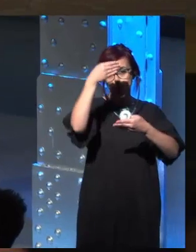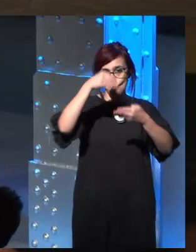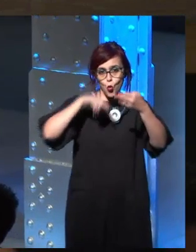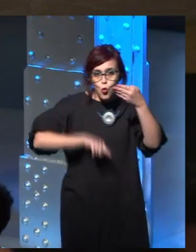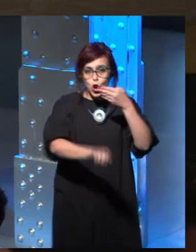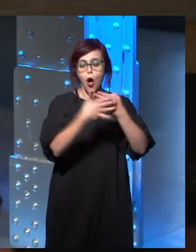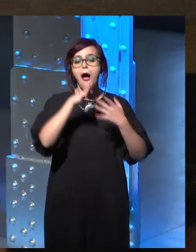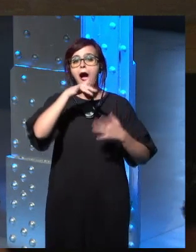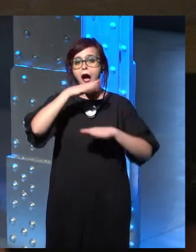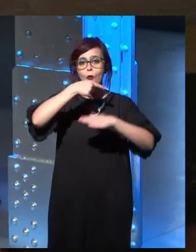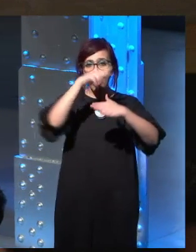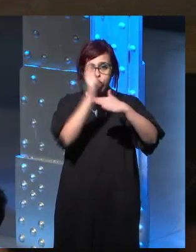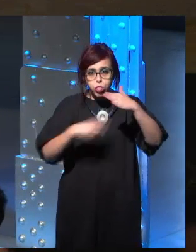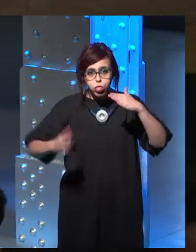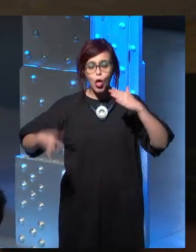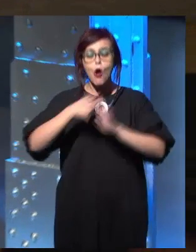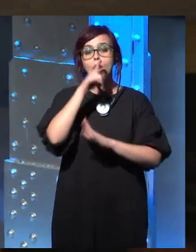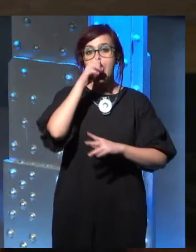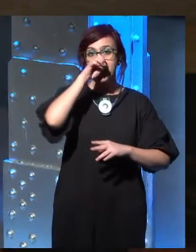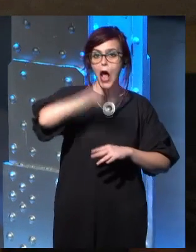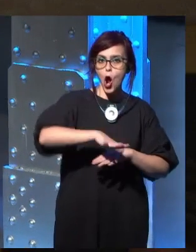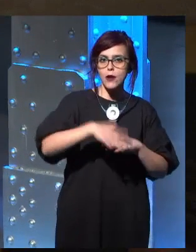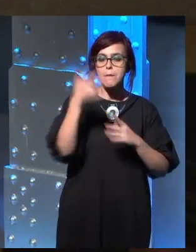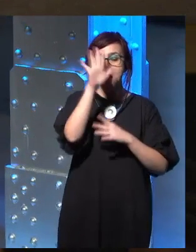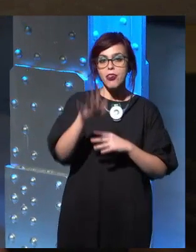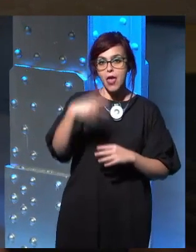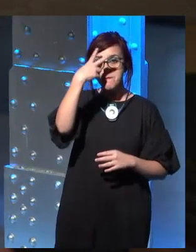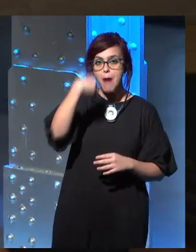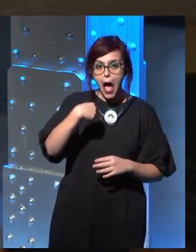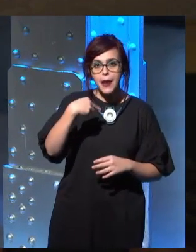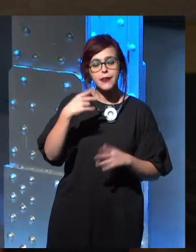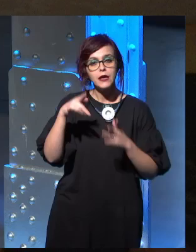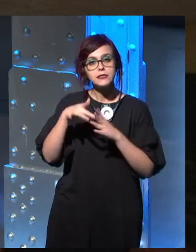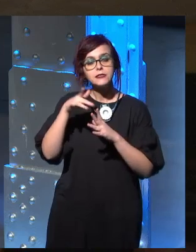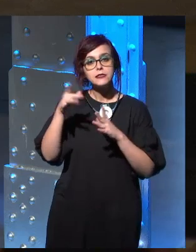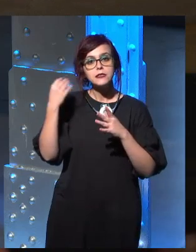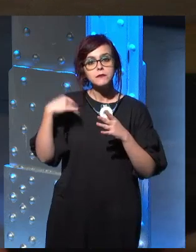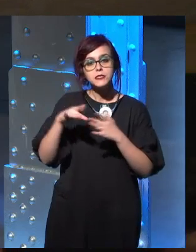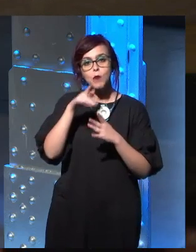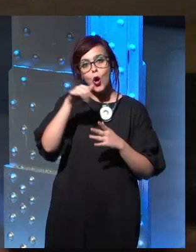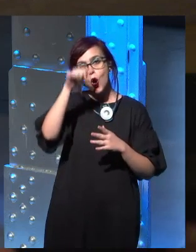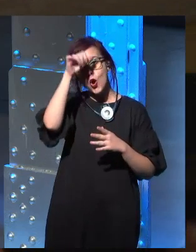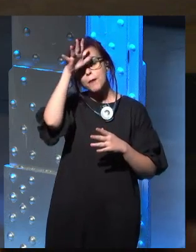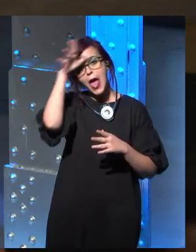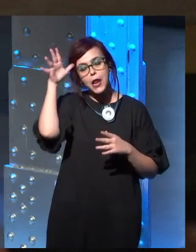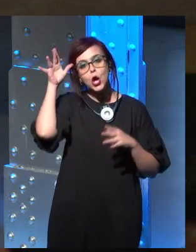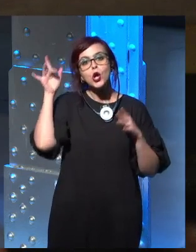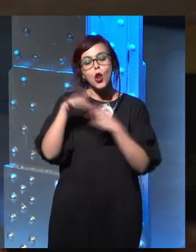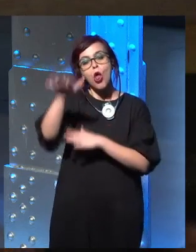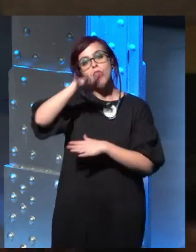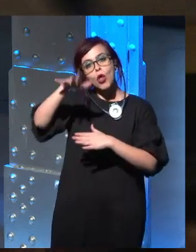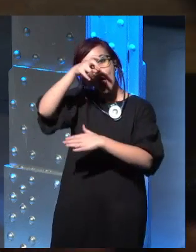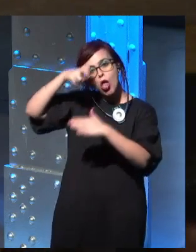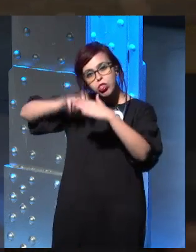dragons under the wall, dragons in the water, or dragons